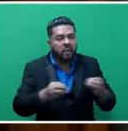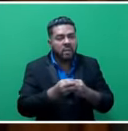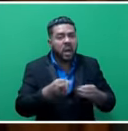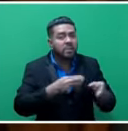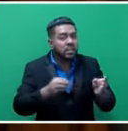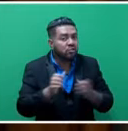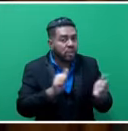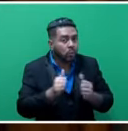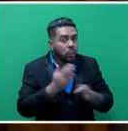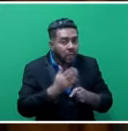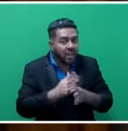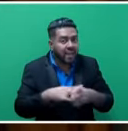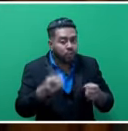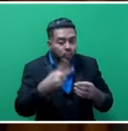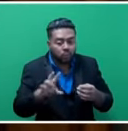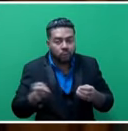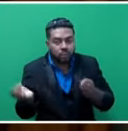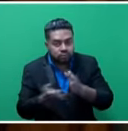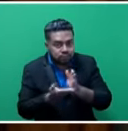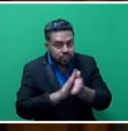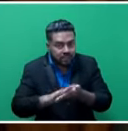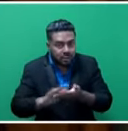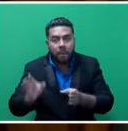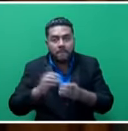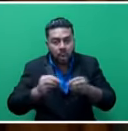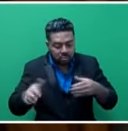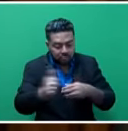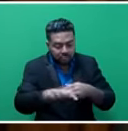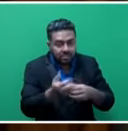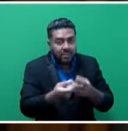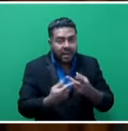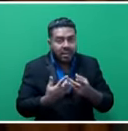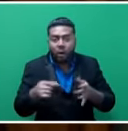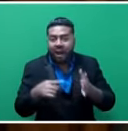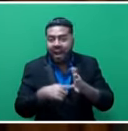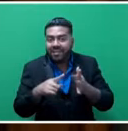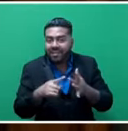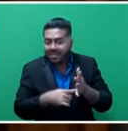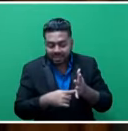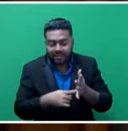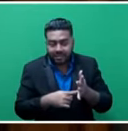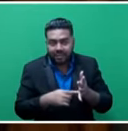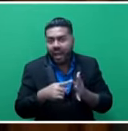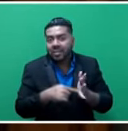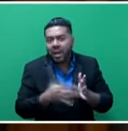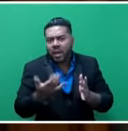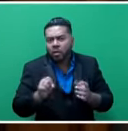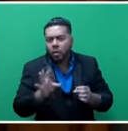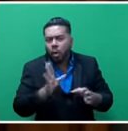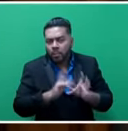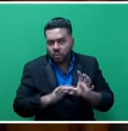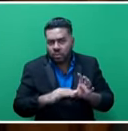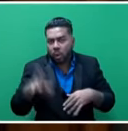20% is for building and compound maintenance. 15% of the grant is used for IT computers and test materials. 10% is